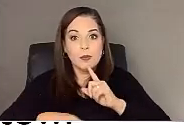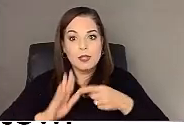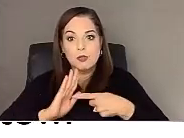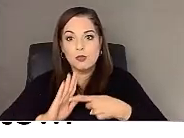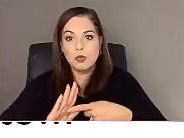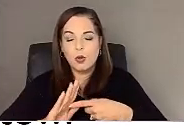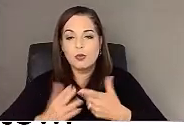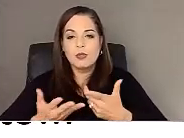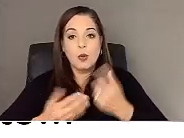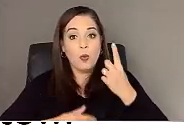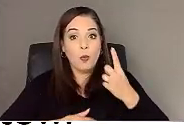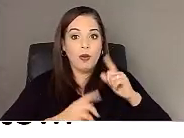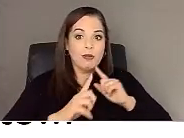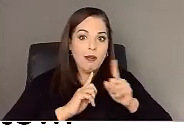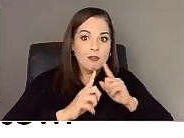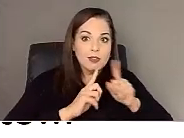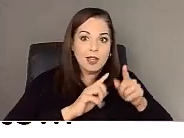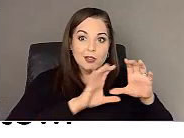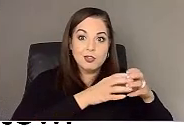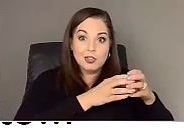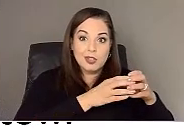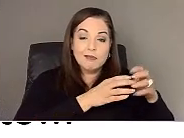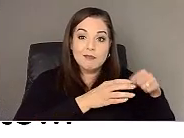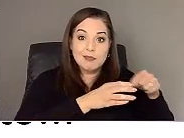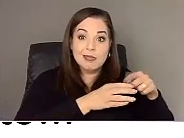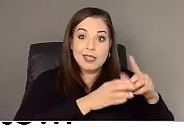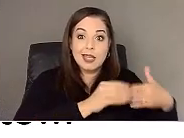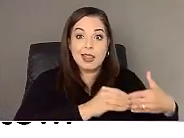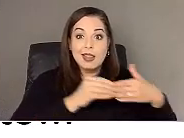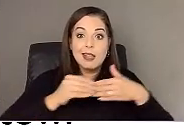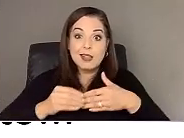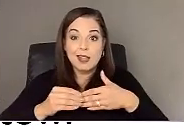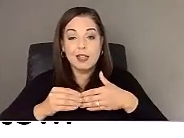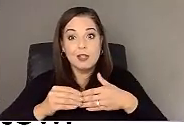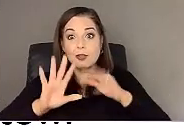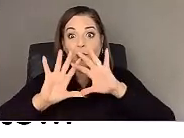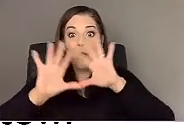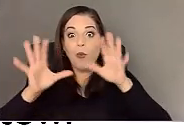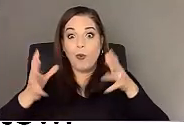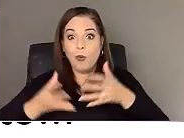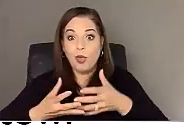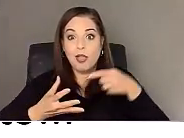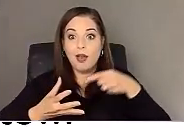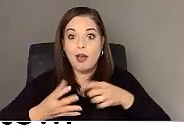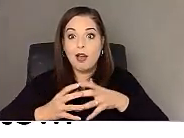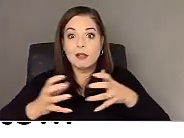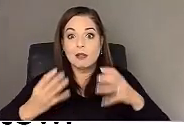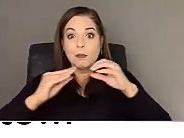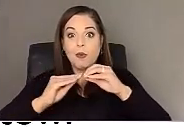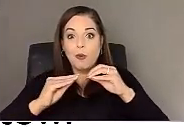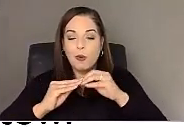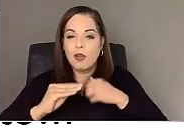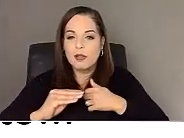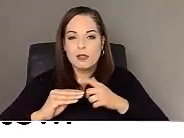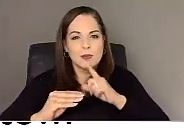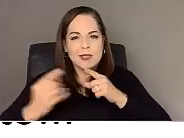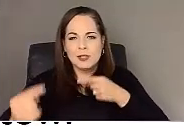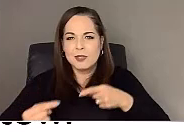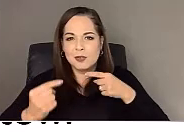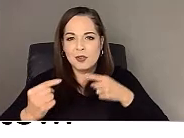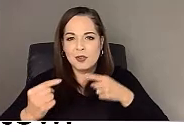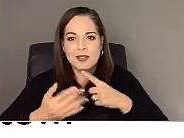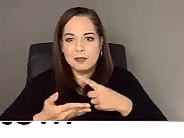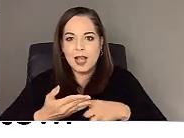one conversation can actually lead to a whole lot. And it's hard. We don't always, we don't, we struggle sometimes to